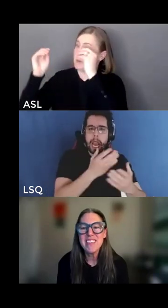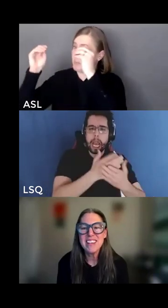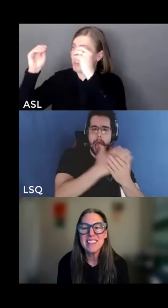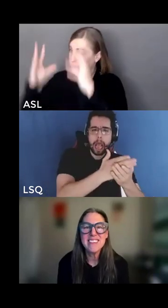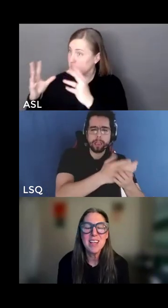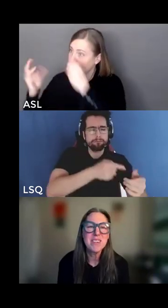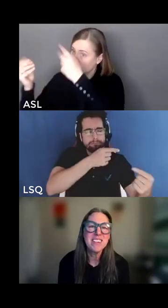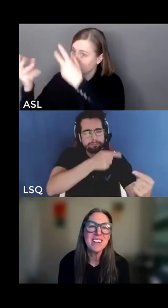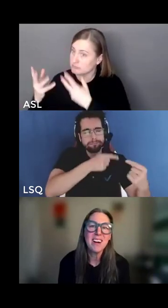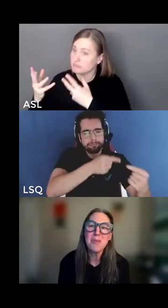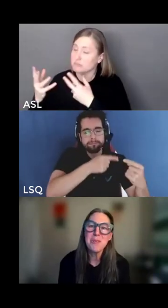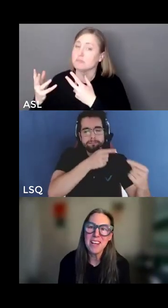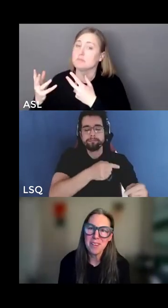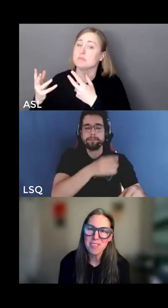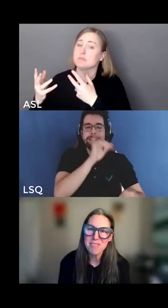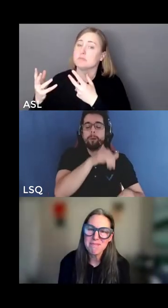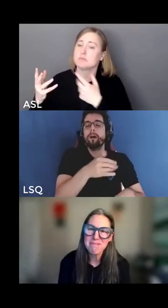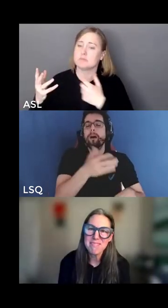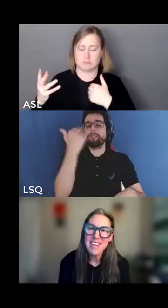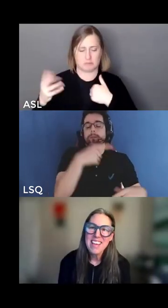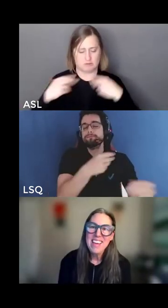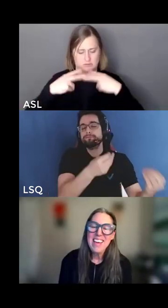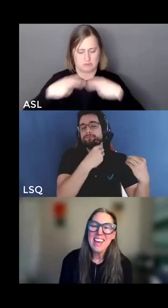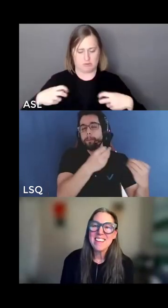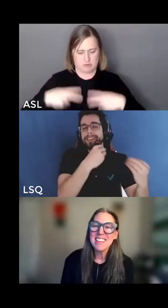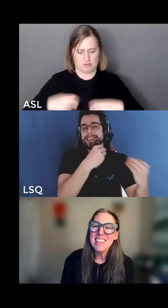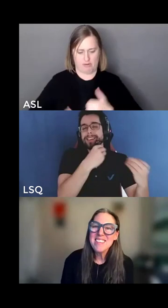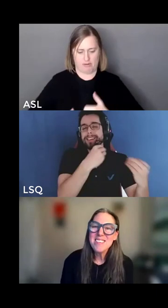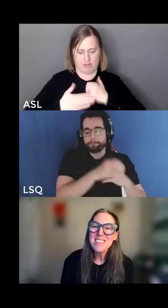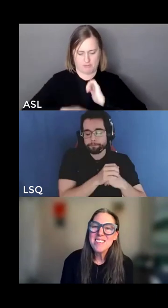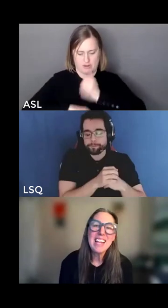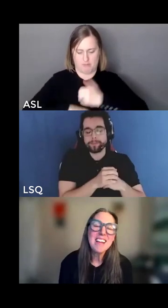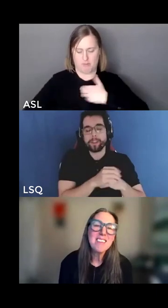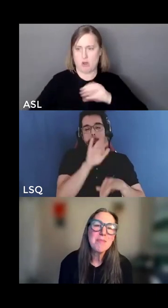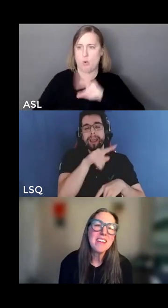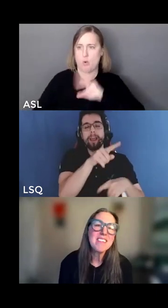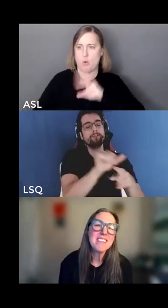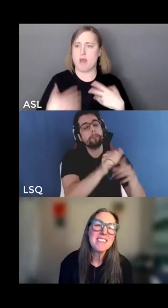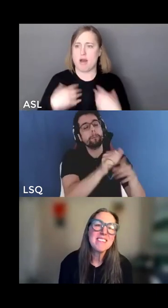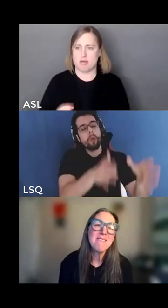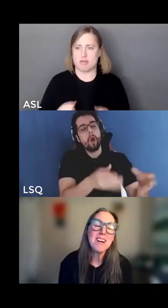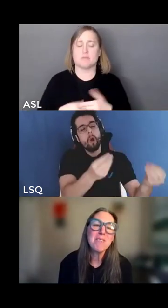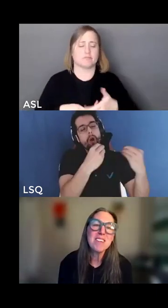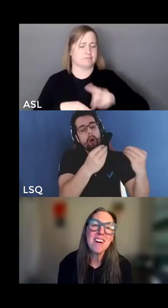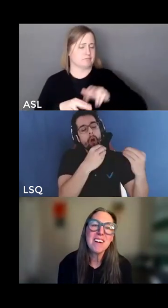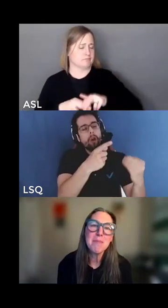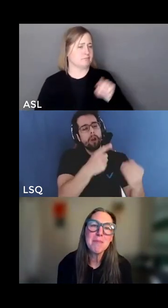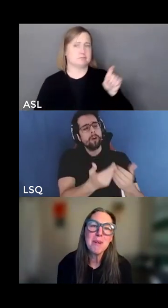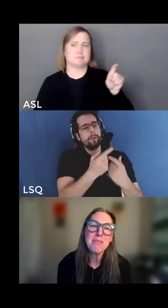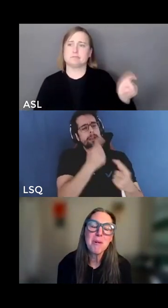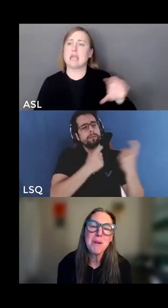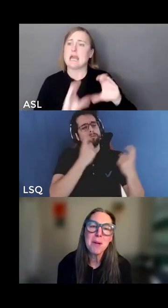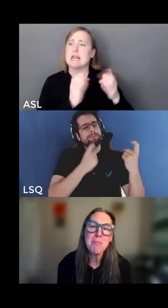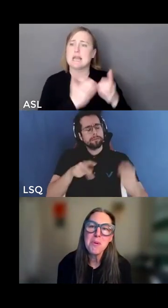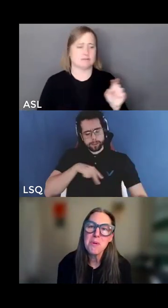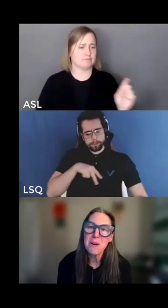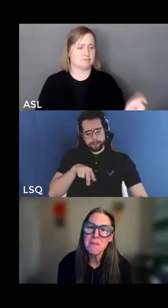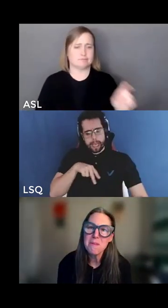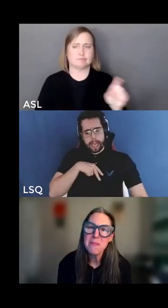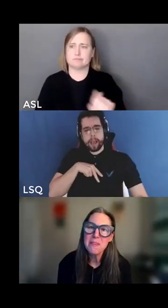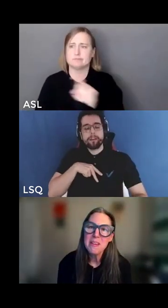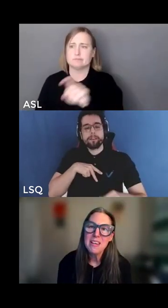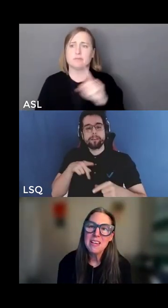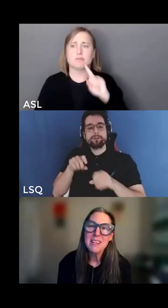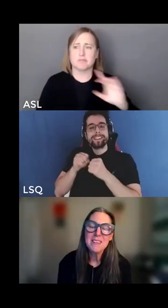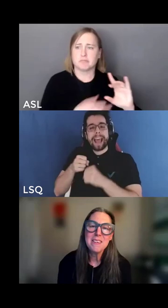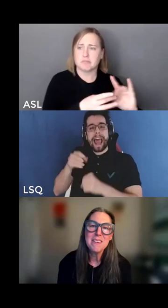forces that had shaped our own health and as i listened to my classmates one was talking about growing up poor